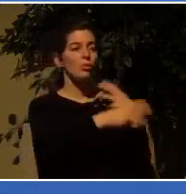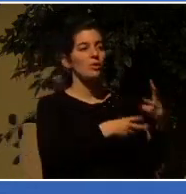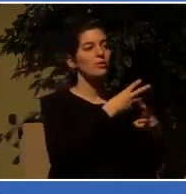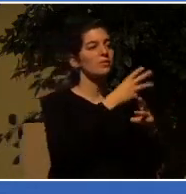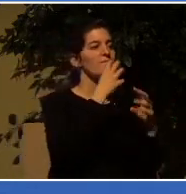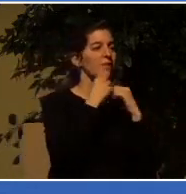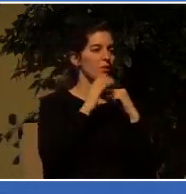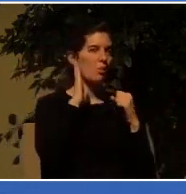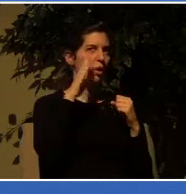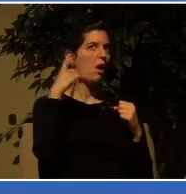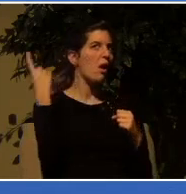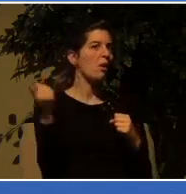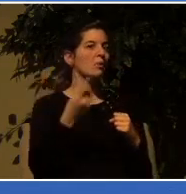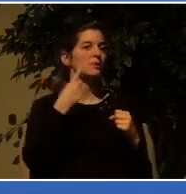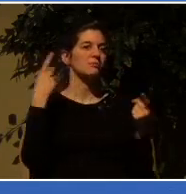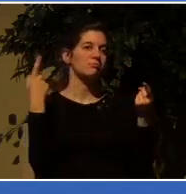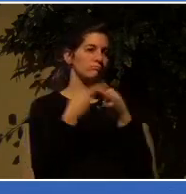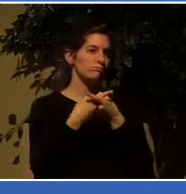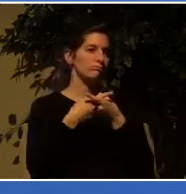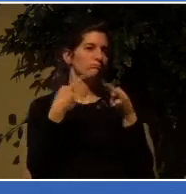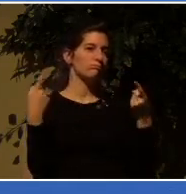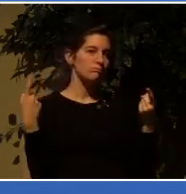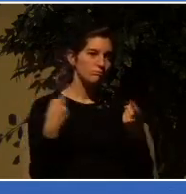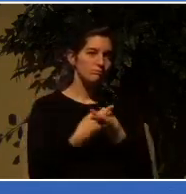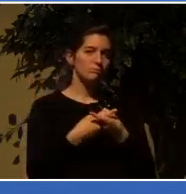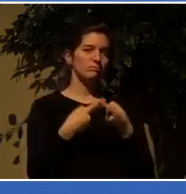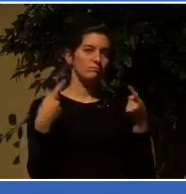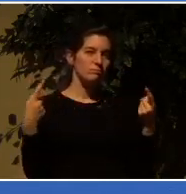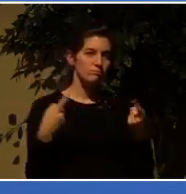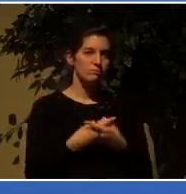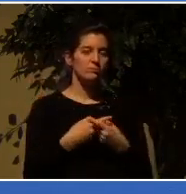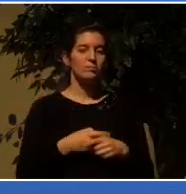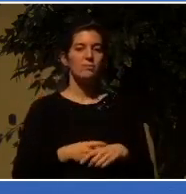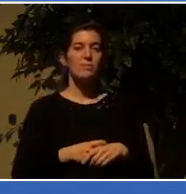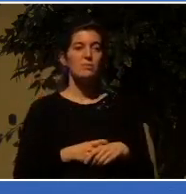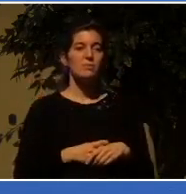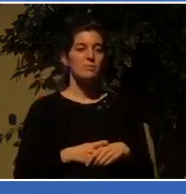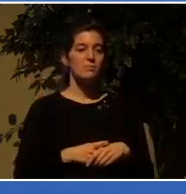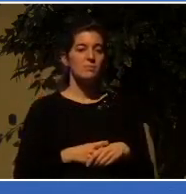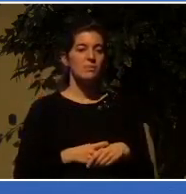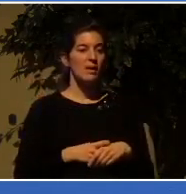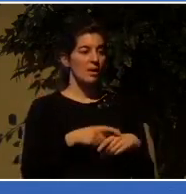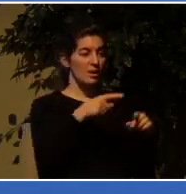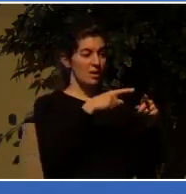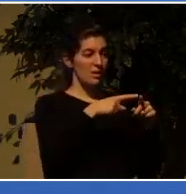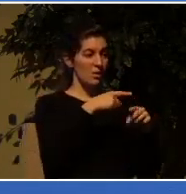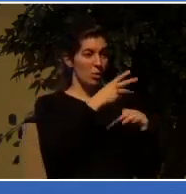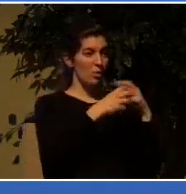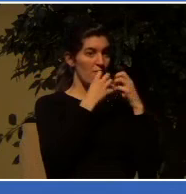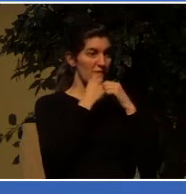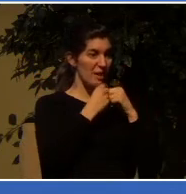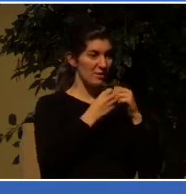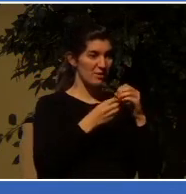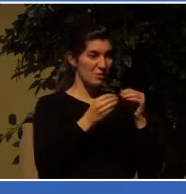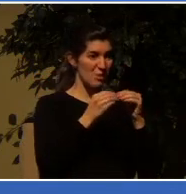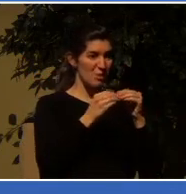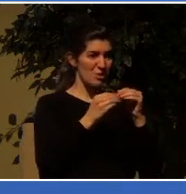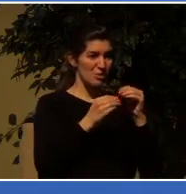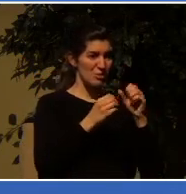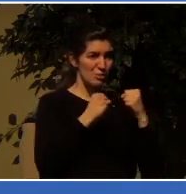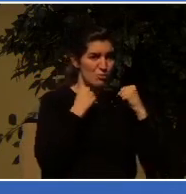values of the world get established, the more Christian values will be ignored,